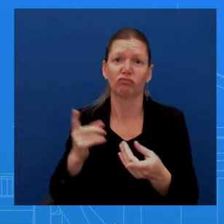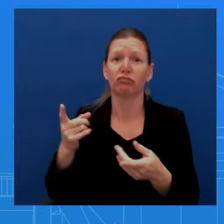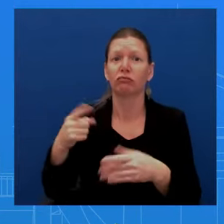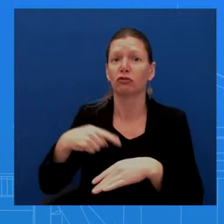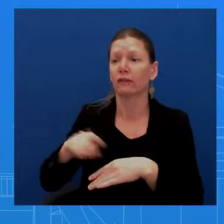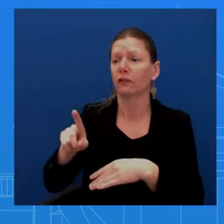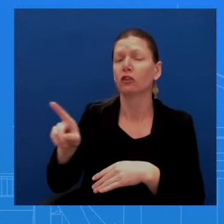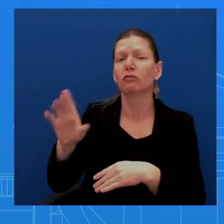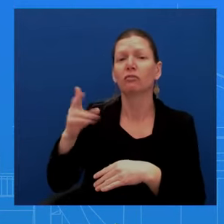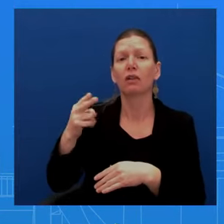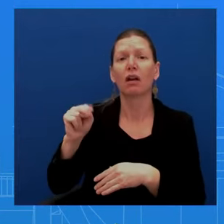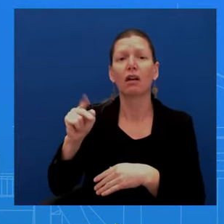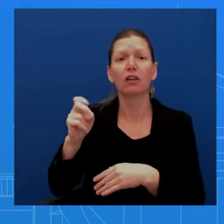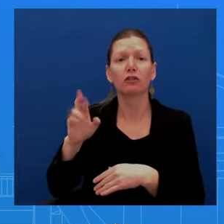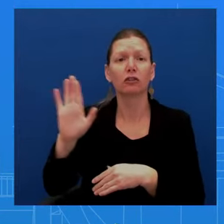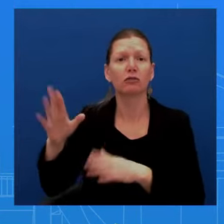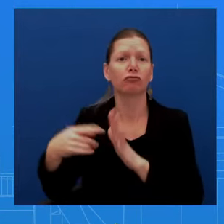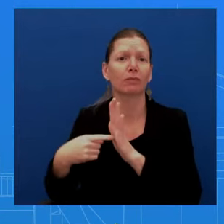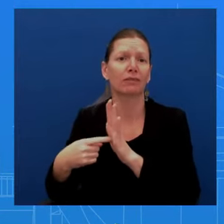add from that to that.